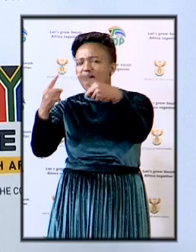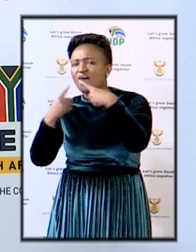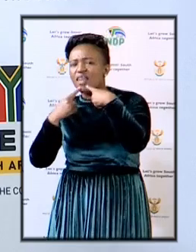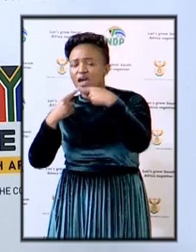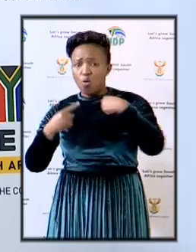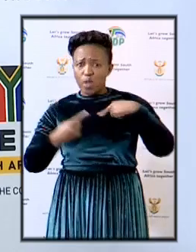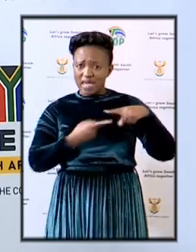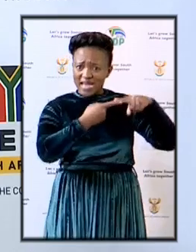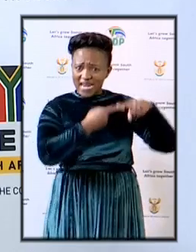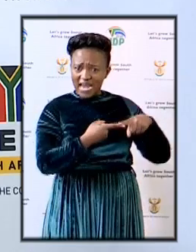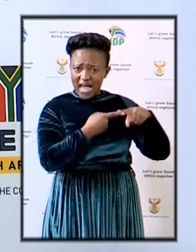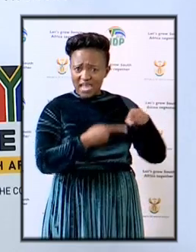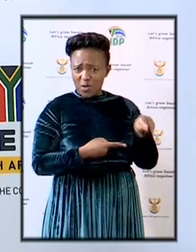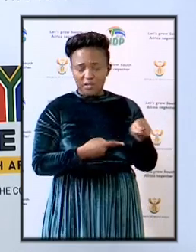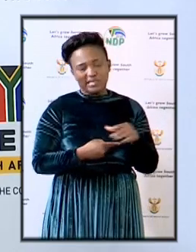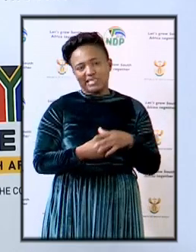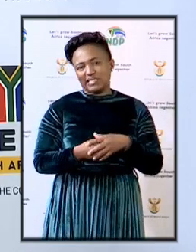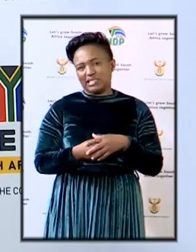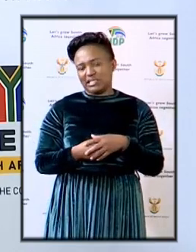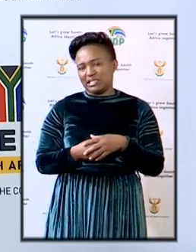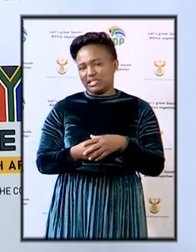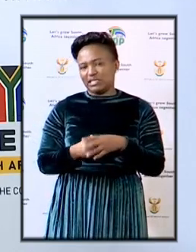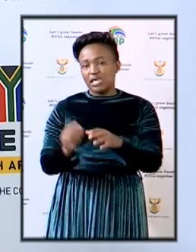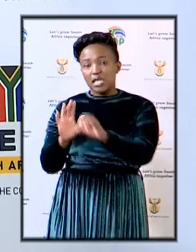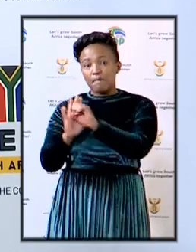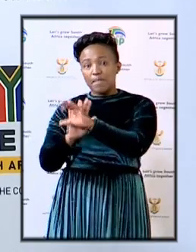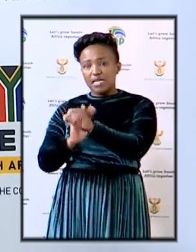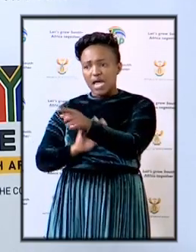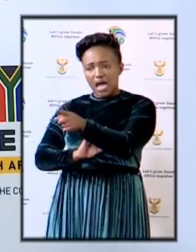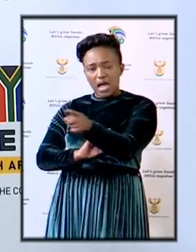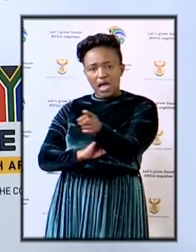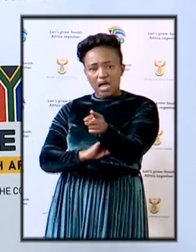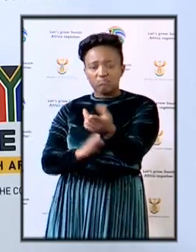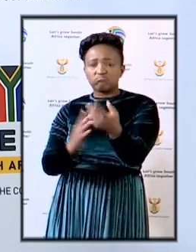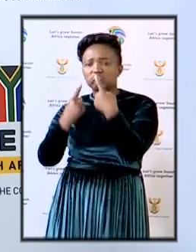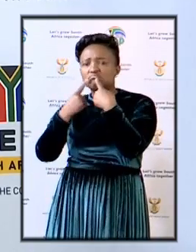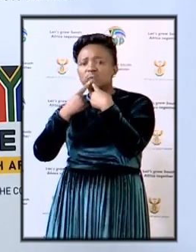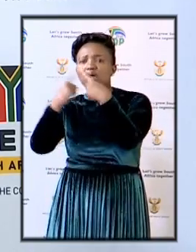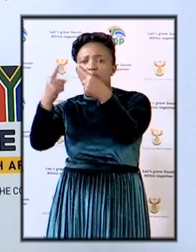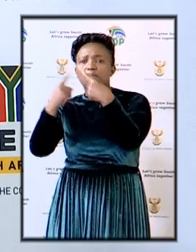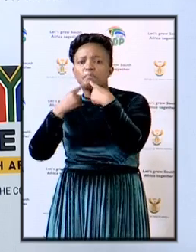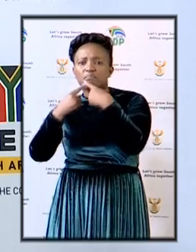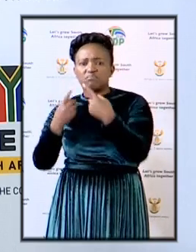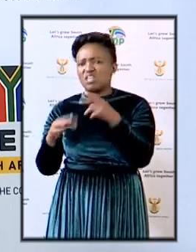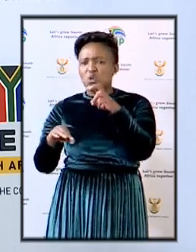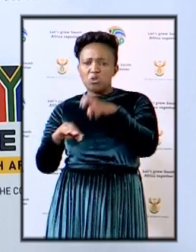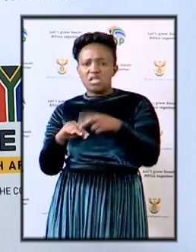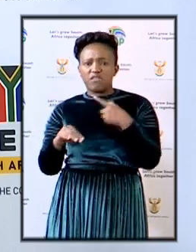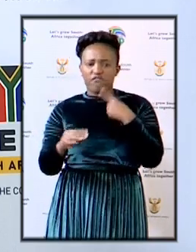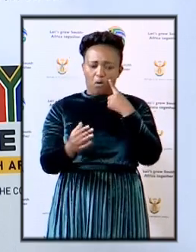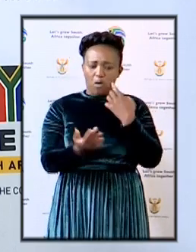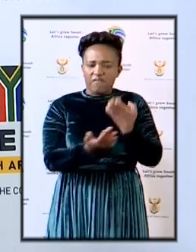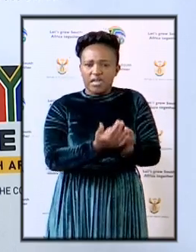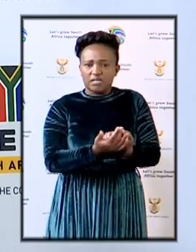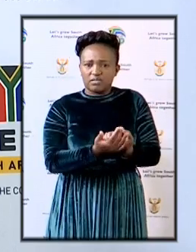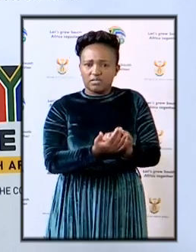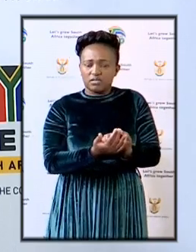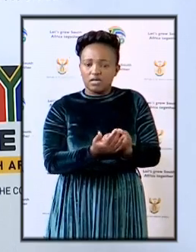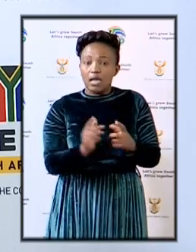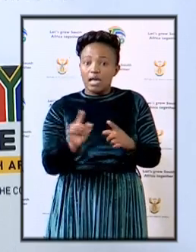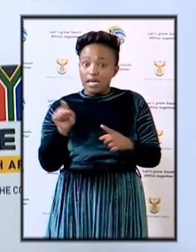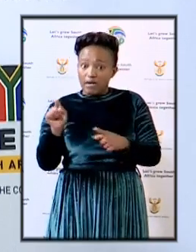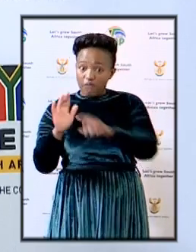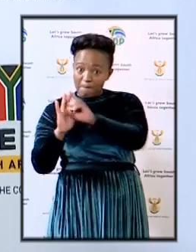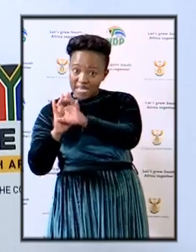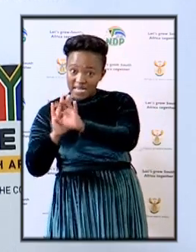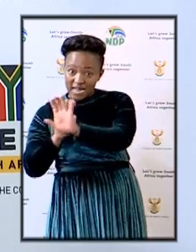in the media those who make statements are not required to prove the allegations what